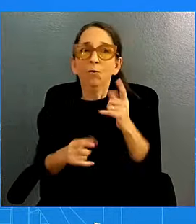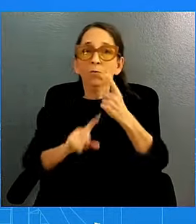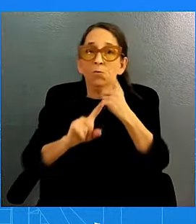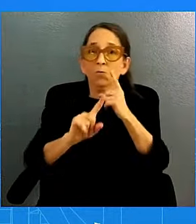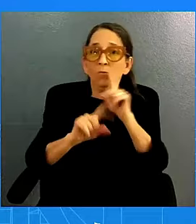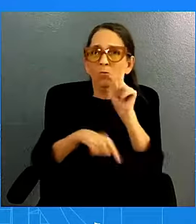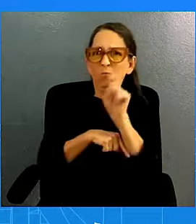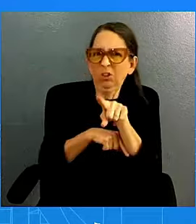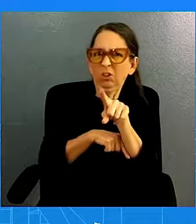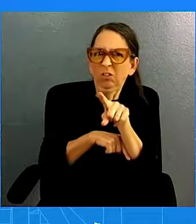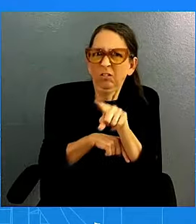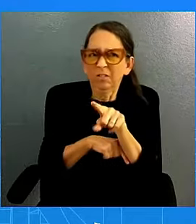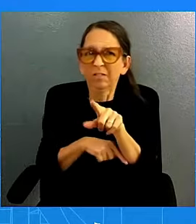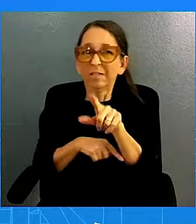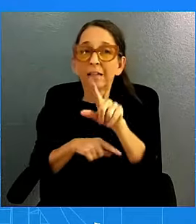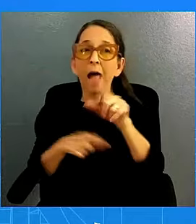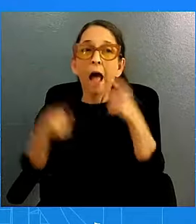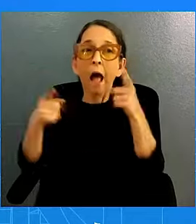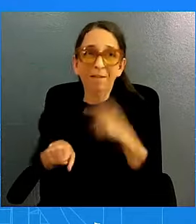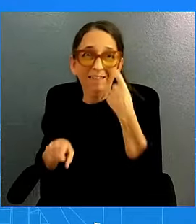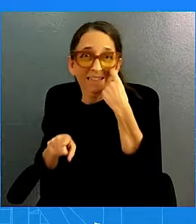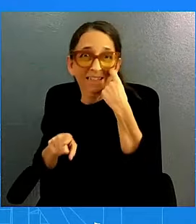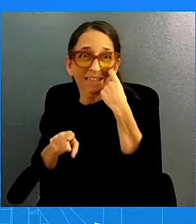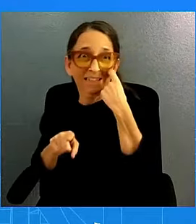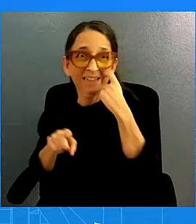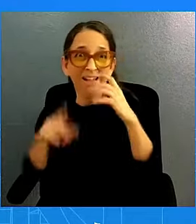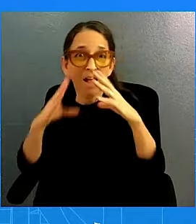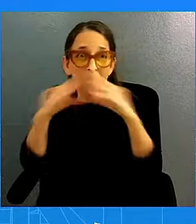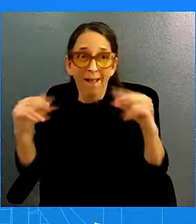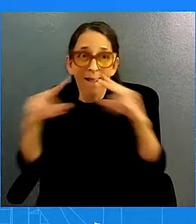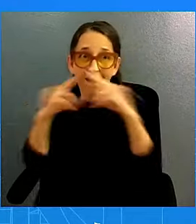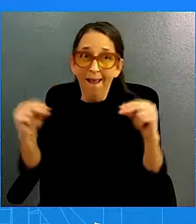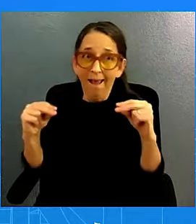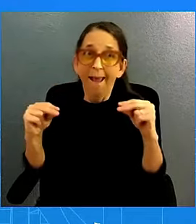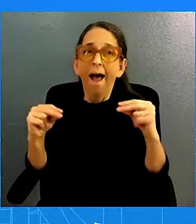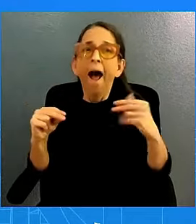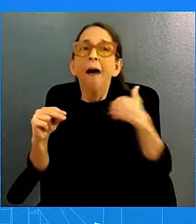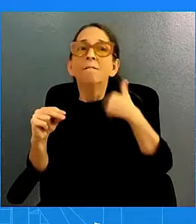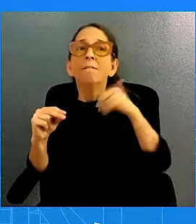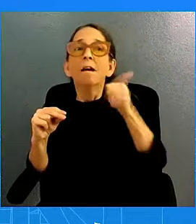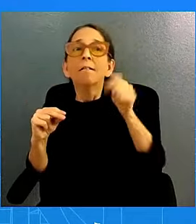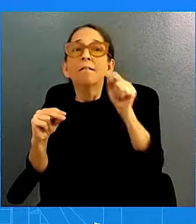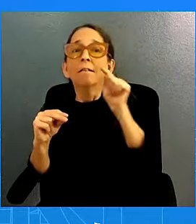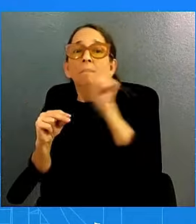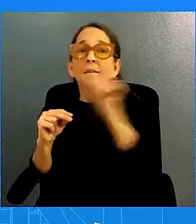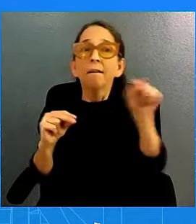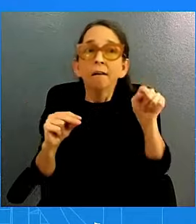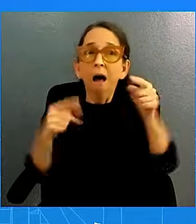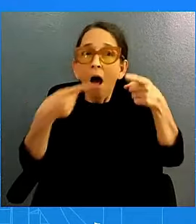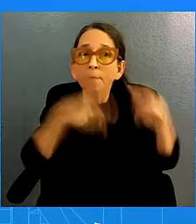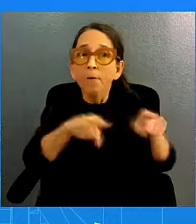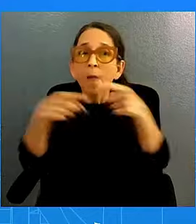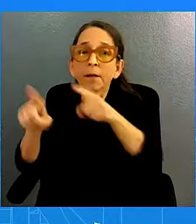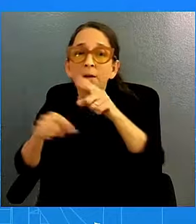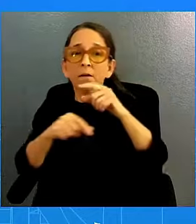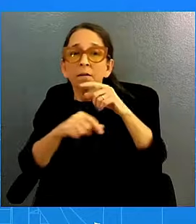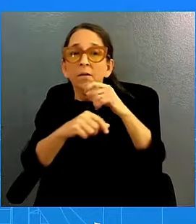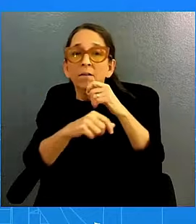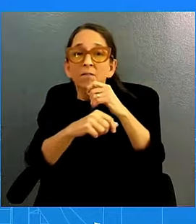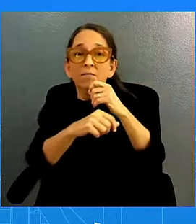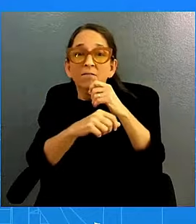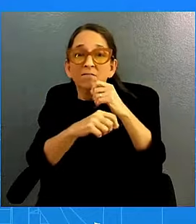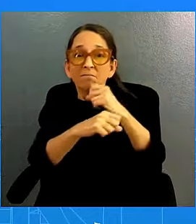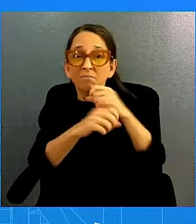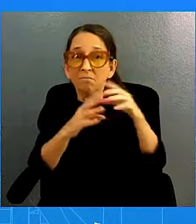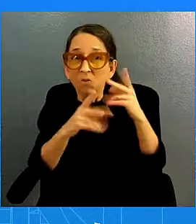in previous instances where there's been the possibility of wider escalation, we've seen the U.S. move military assets, vessels,